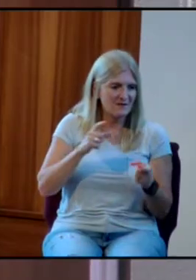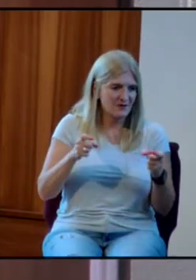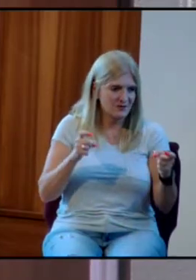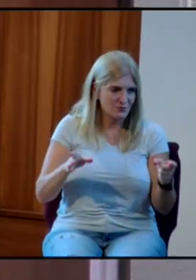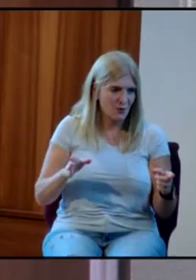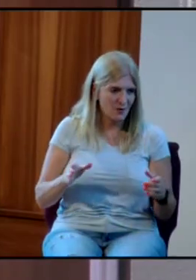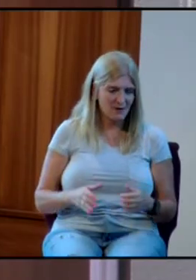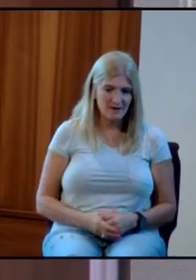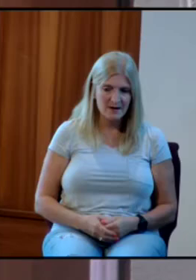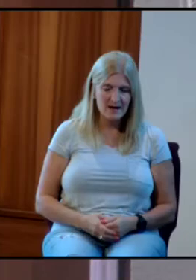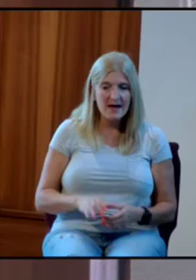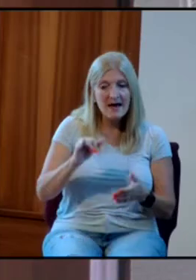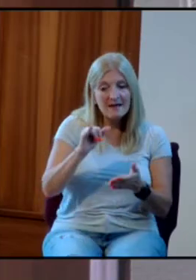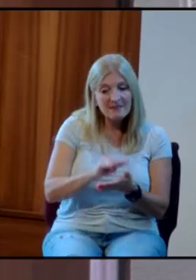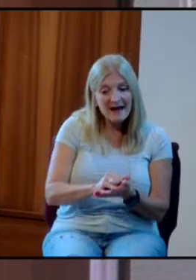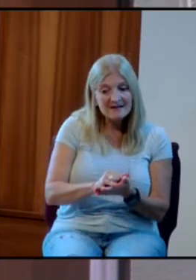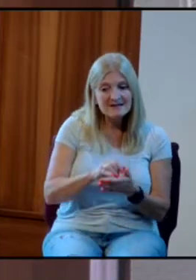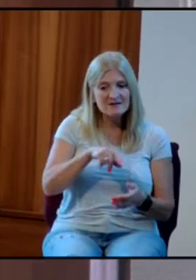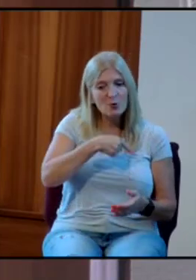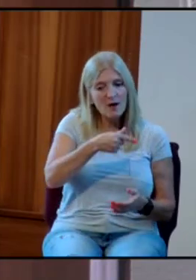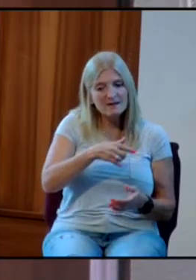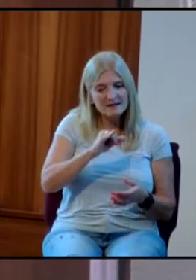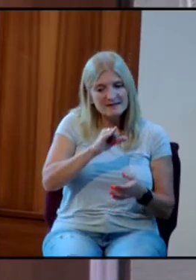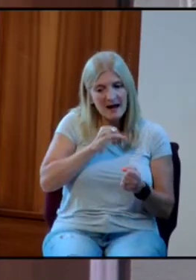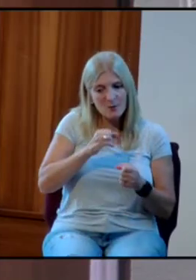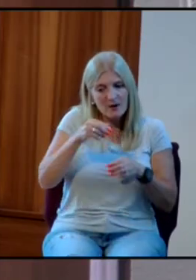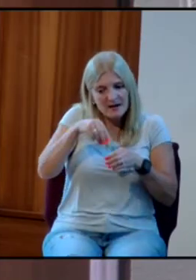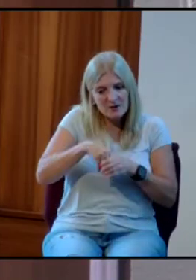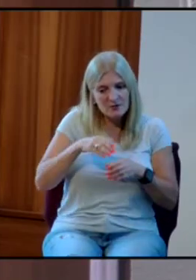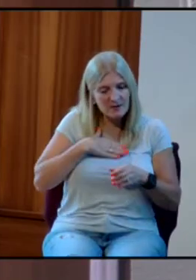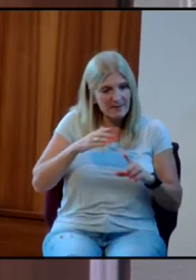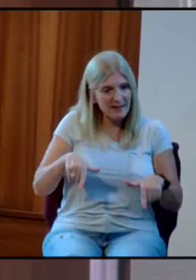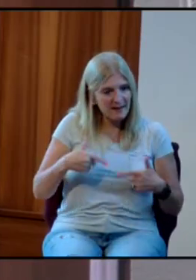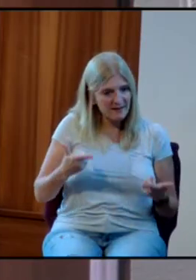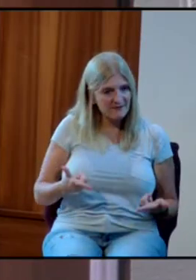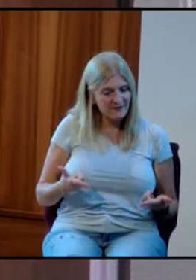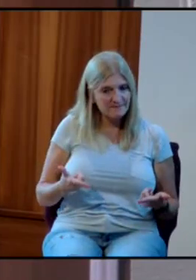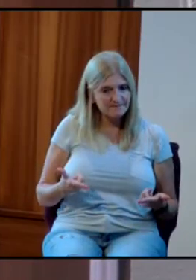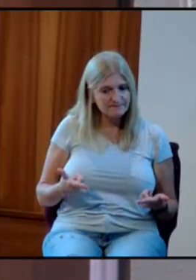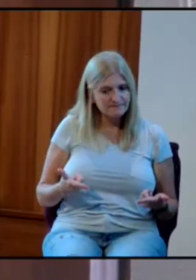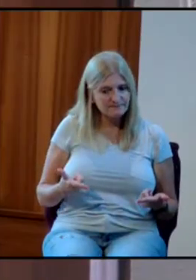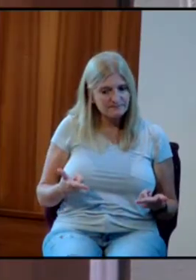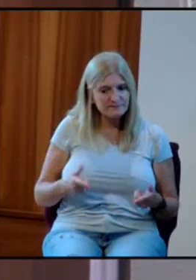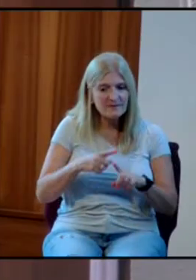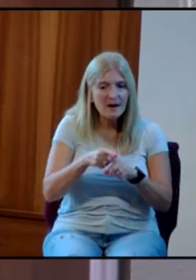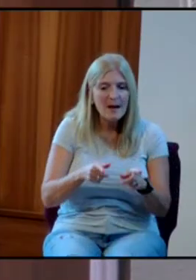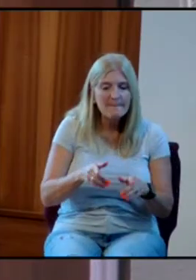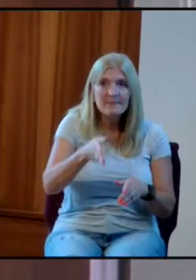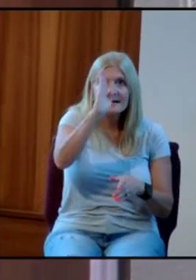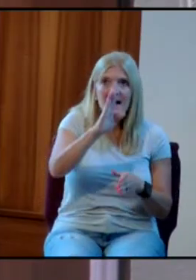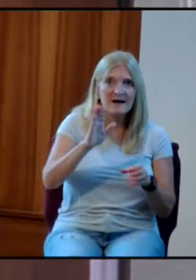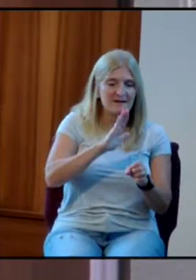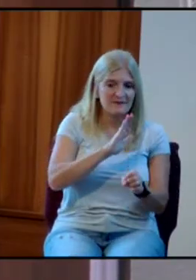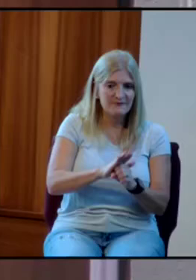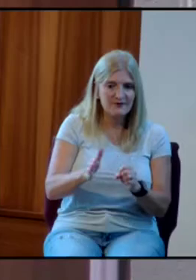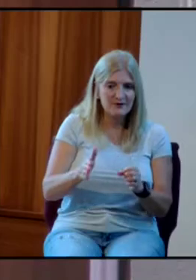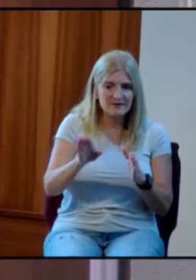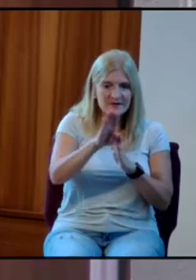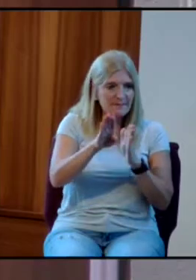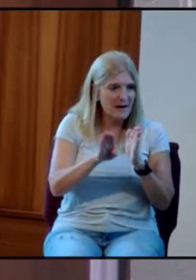qualities that I desperately want to have in my life, but God also filled the Bible with events.